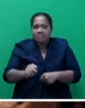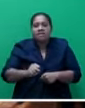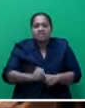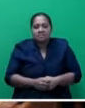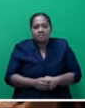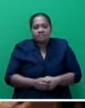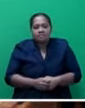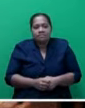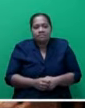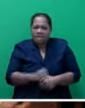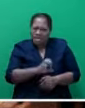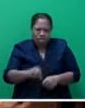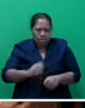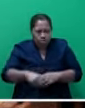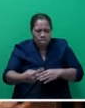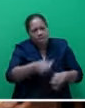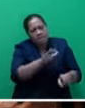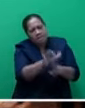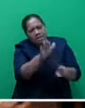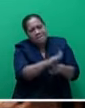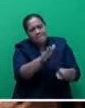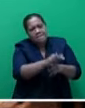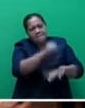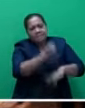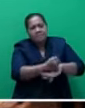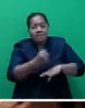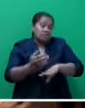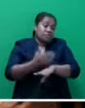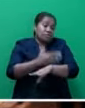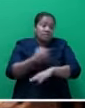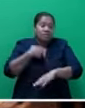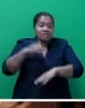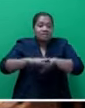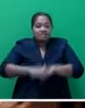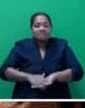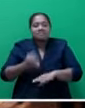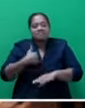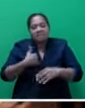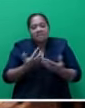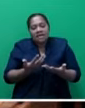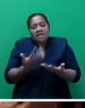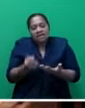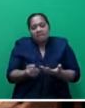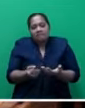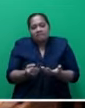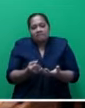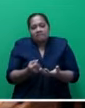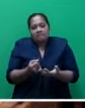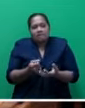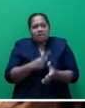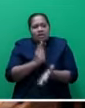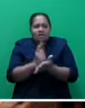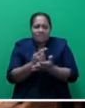to put the blame on government. Before I sit down, Mr. Speaker Sir, there has been a lot said too from